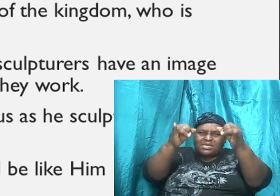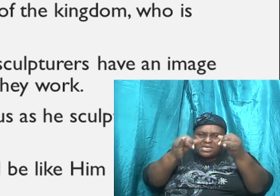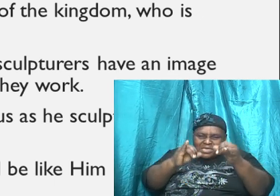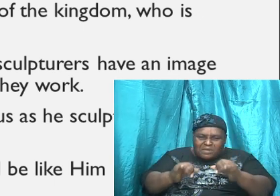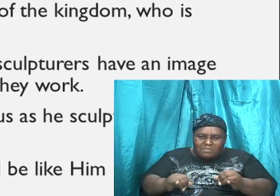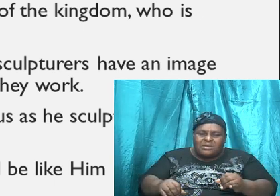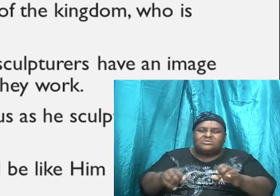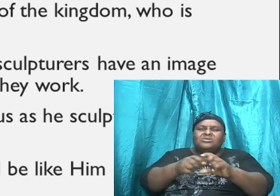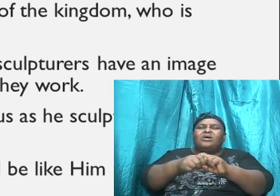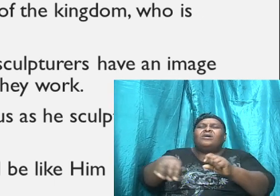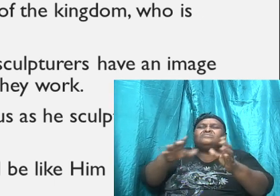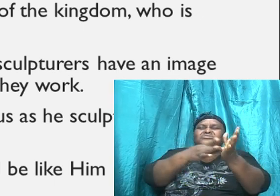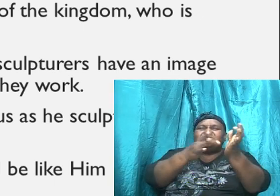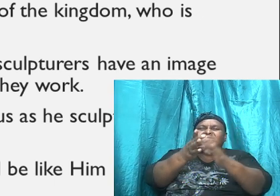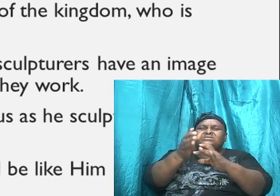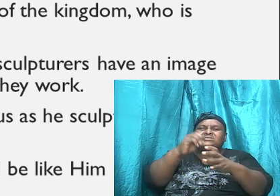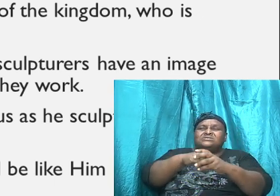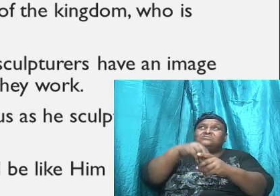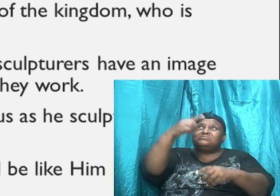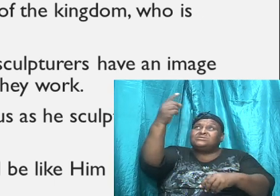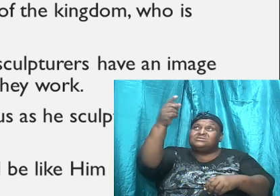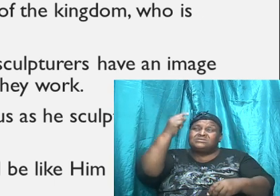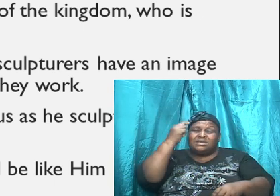molding and